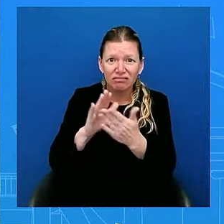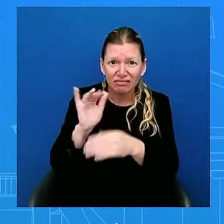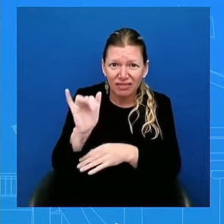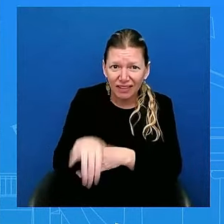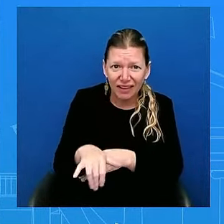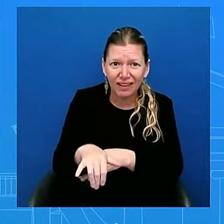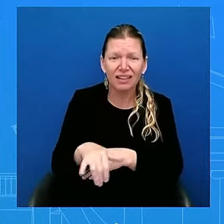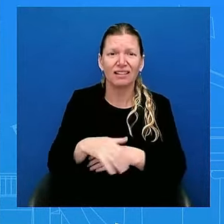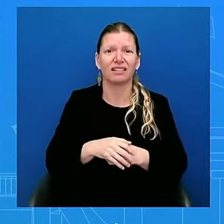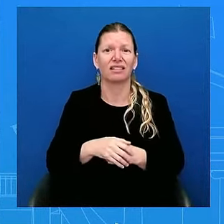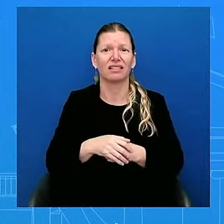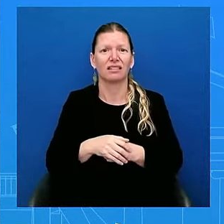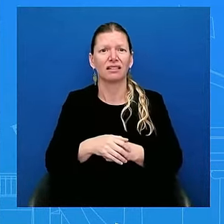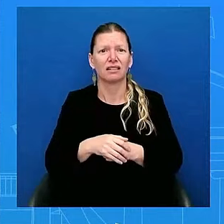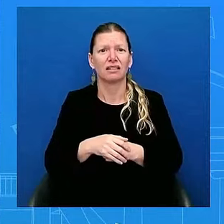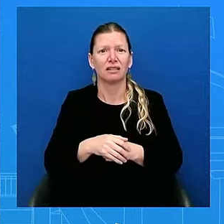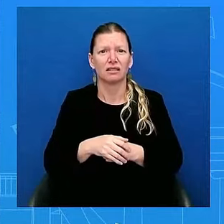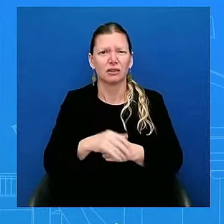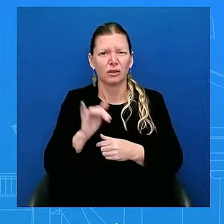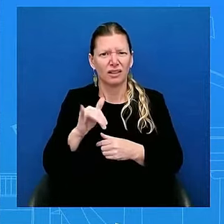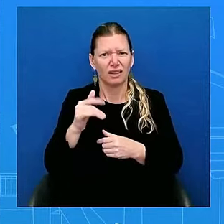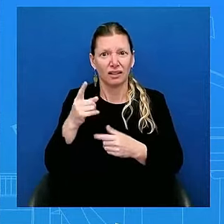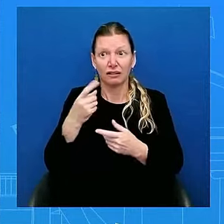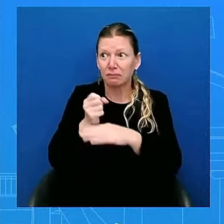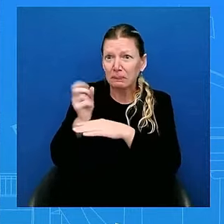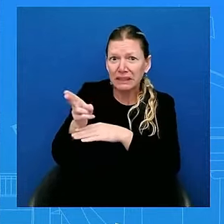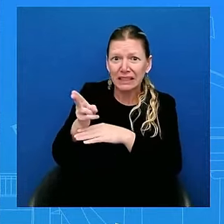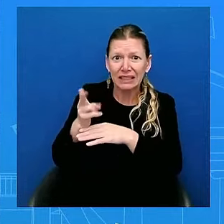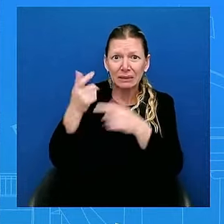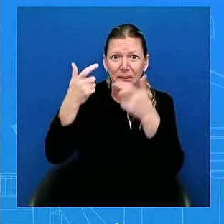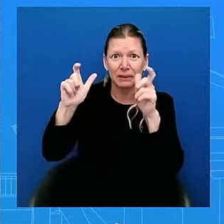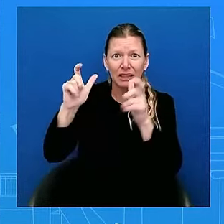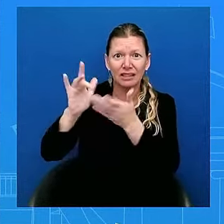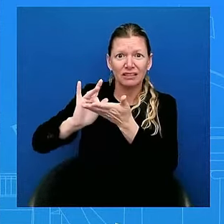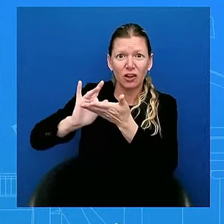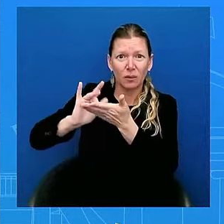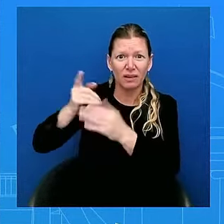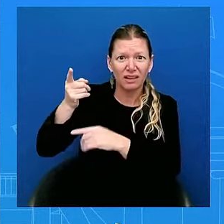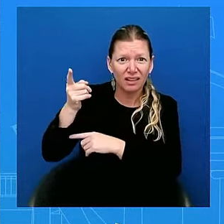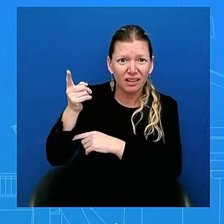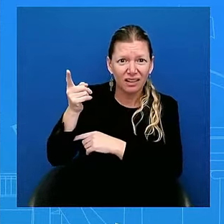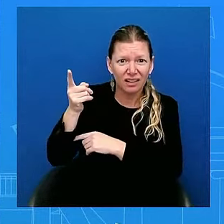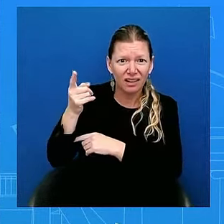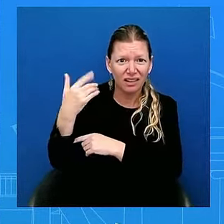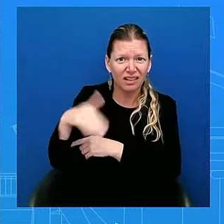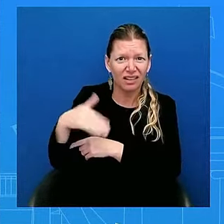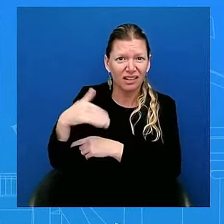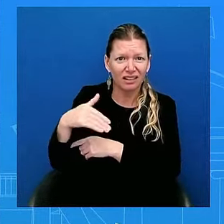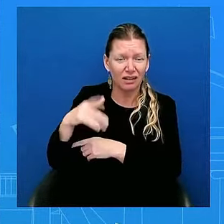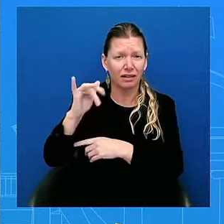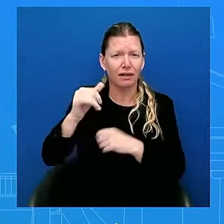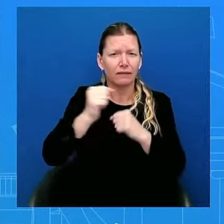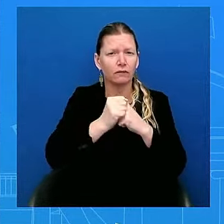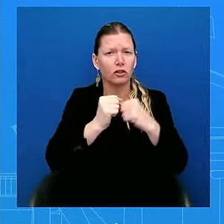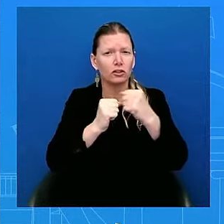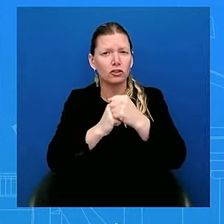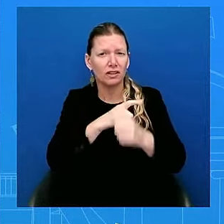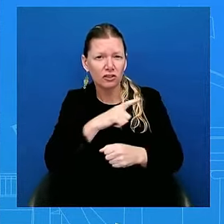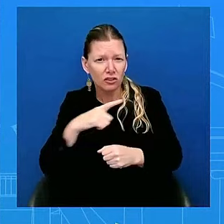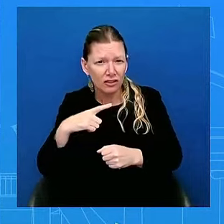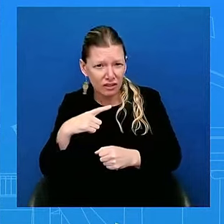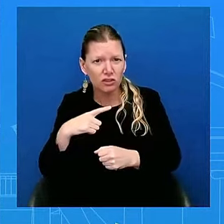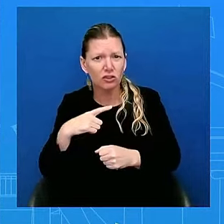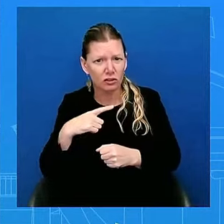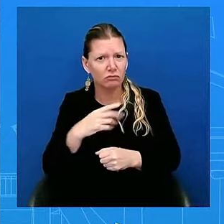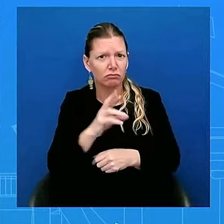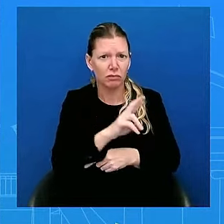pharma. You think about the infrastructure legislation, which was done in a bipartisan way. This president was able to get that done. Chips and Science Act, again, a